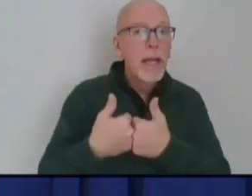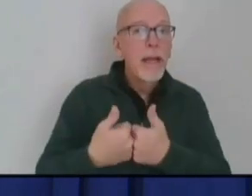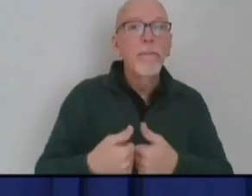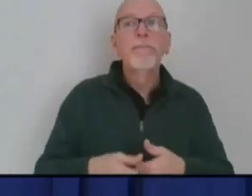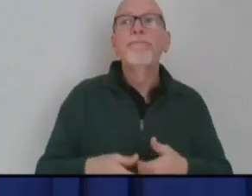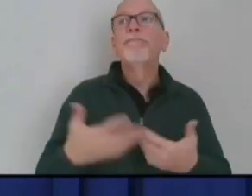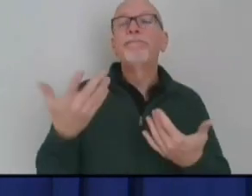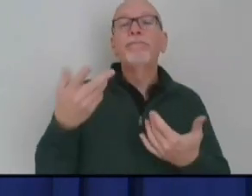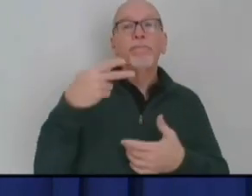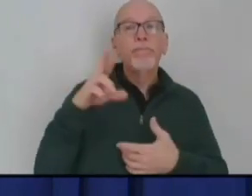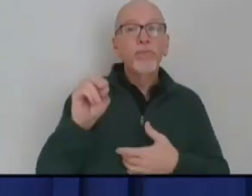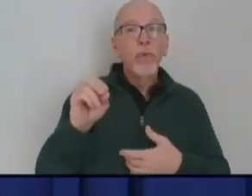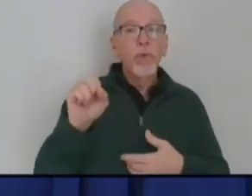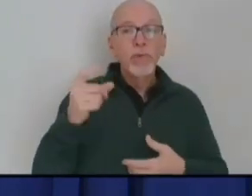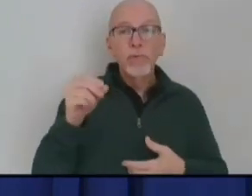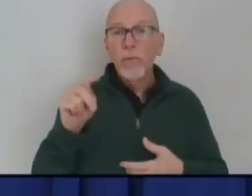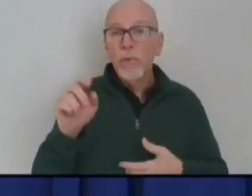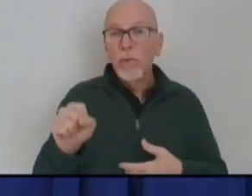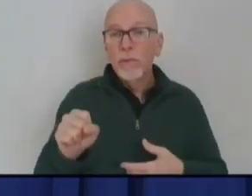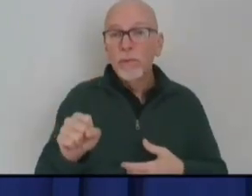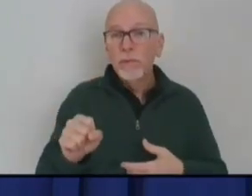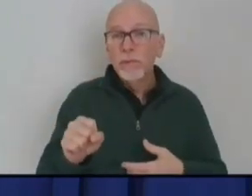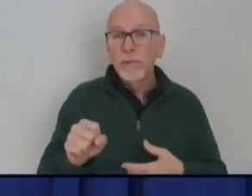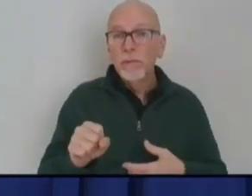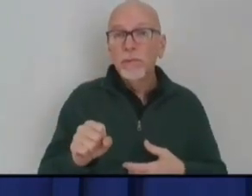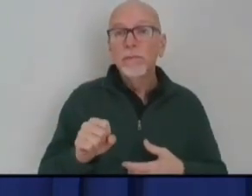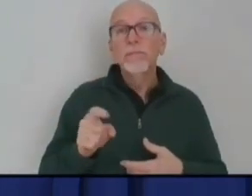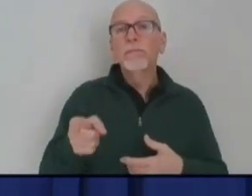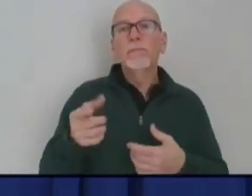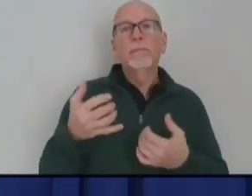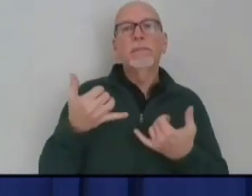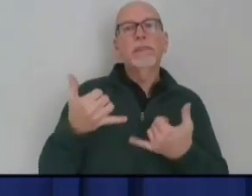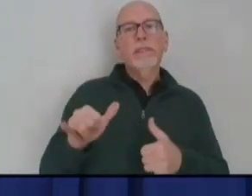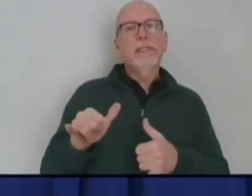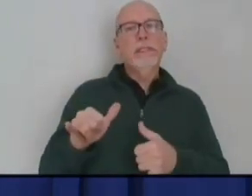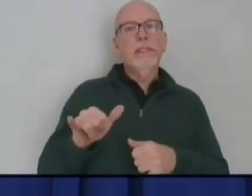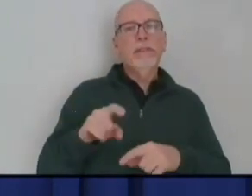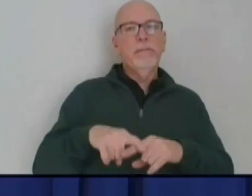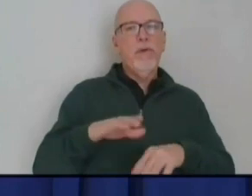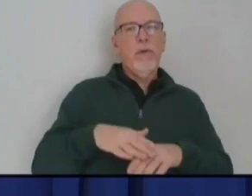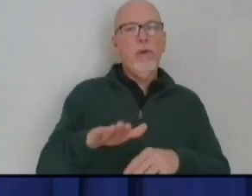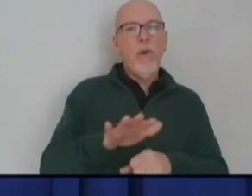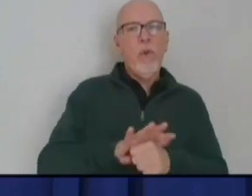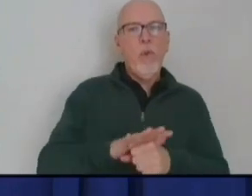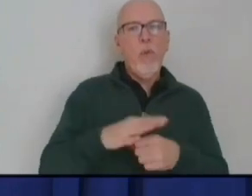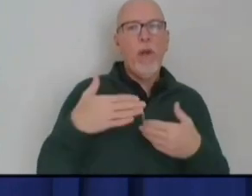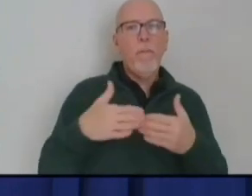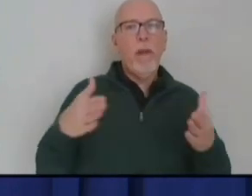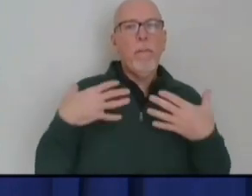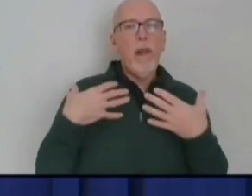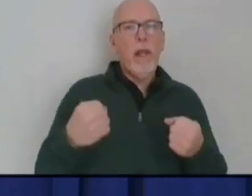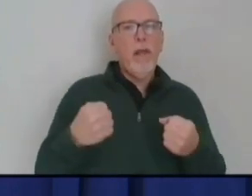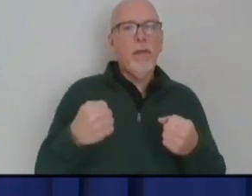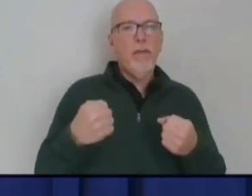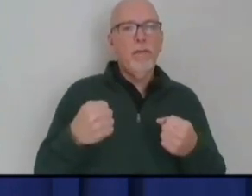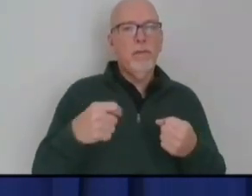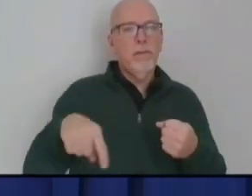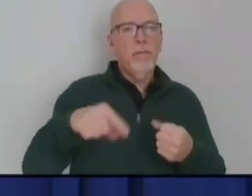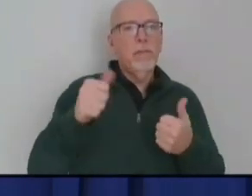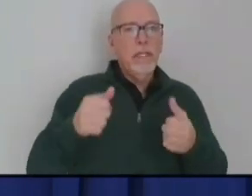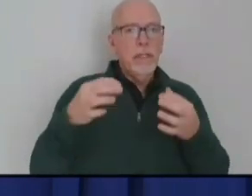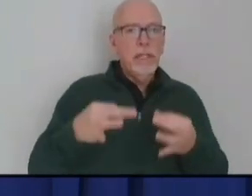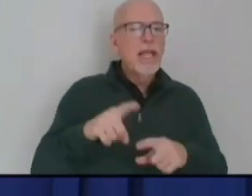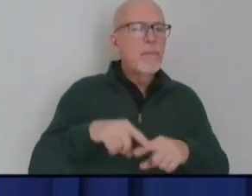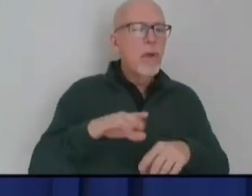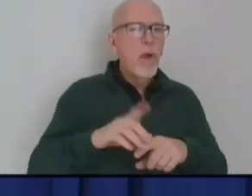the professional sports teams, number one, it's still at the discretion of our local public health officers to decide, based on where their county